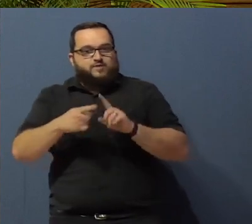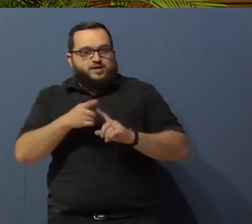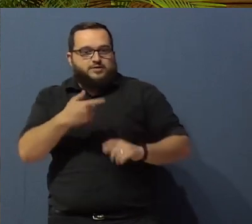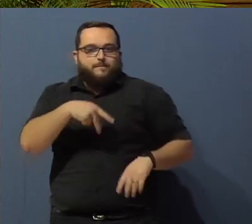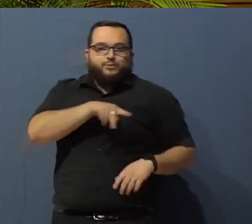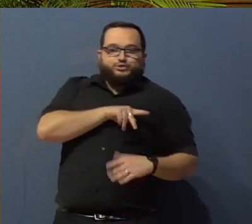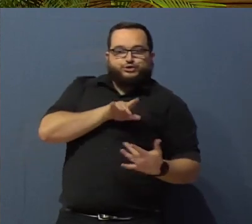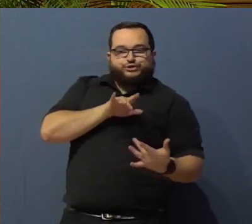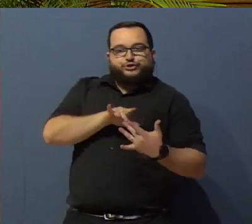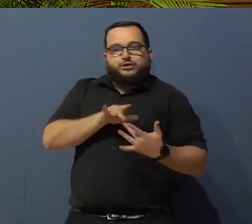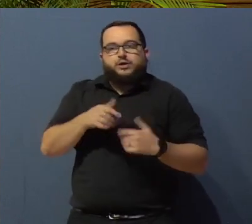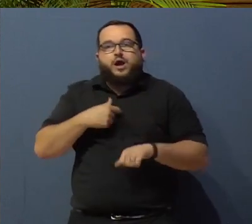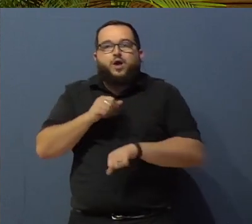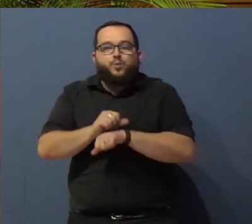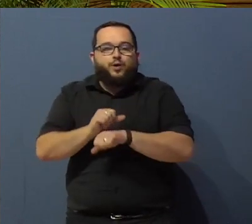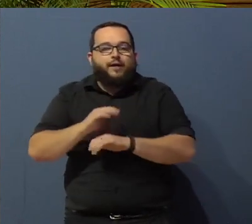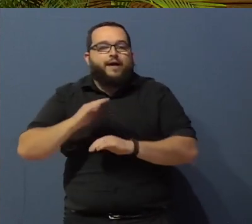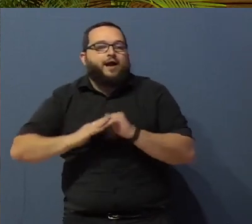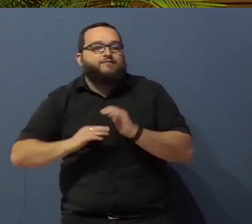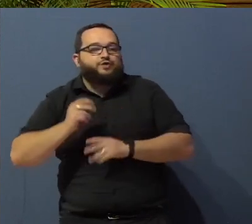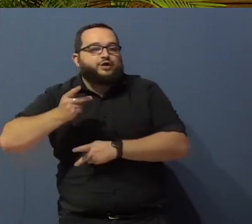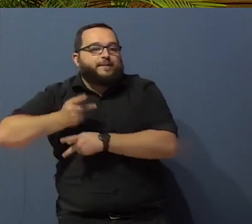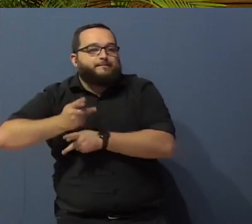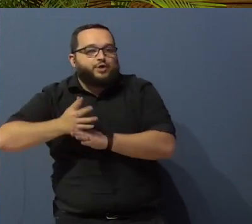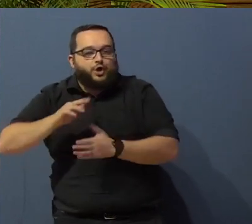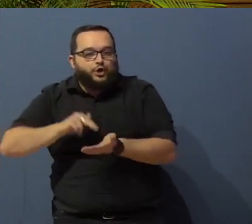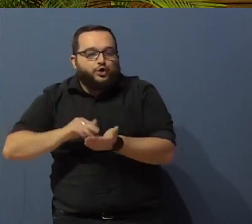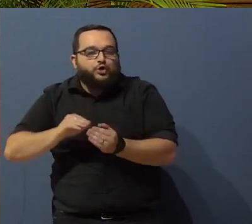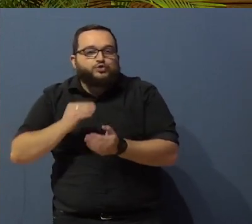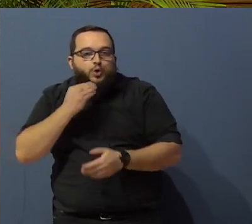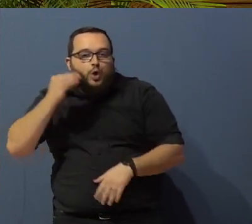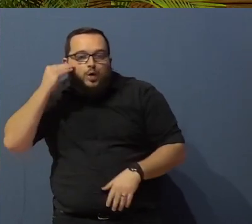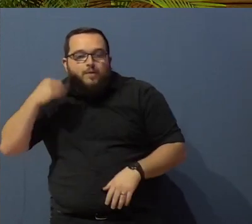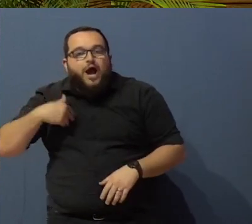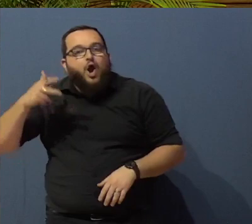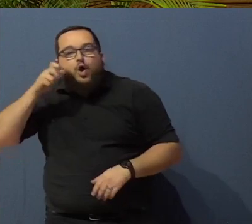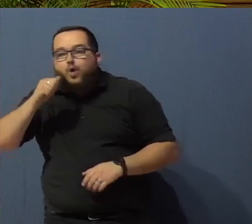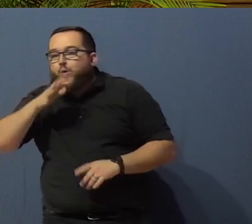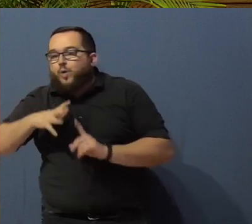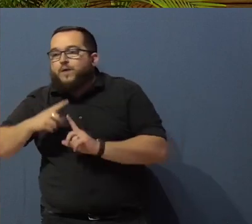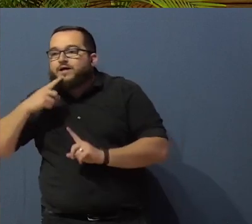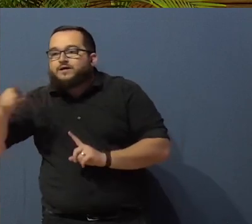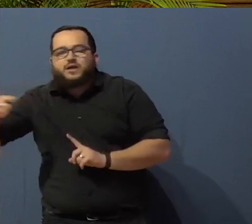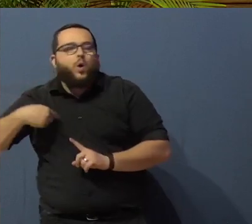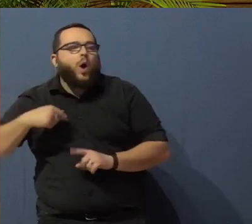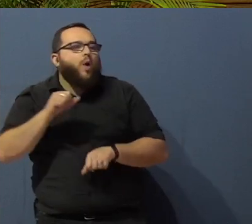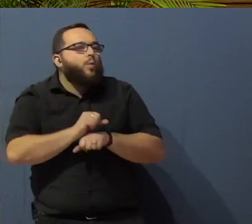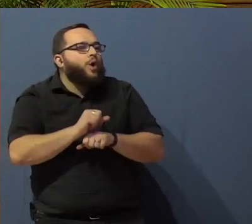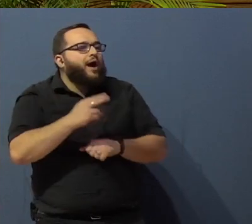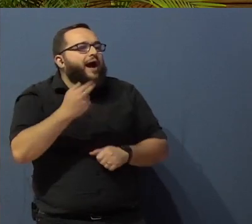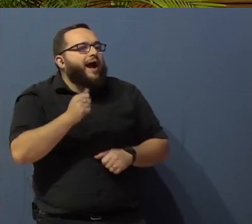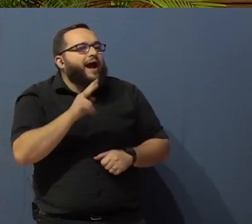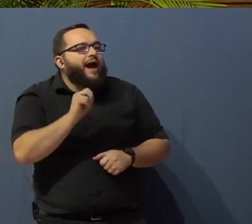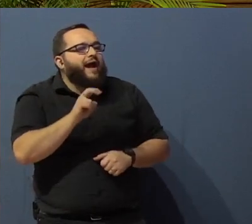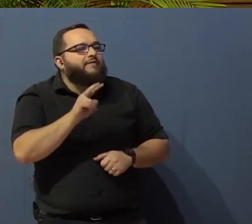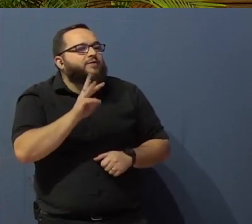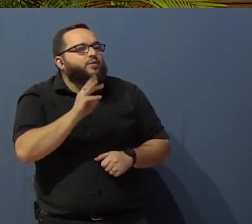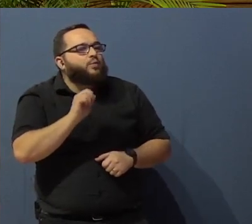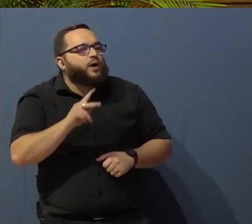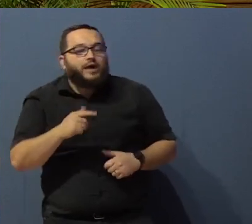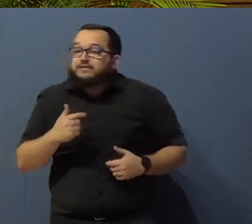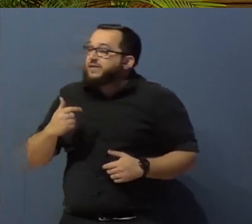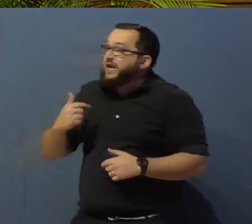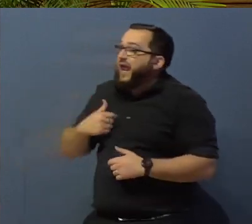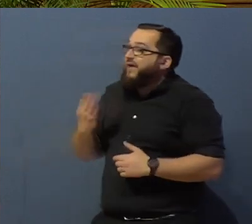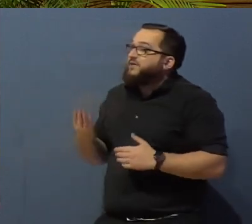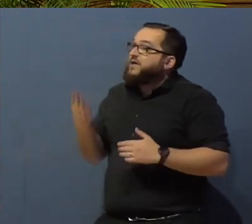at Comfort Keeper in a nursing home, I overheard a lady say, I work at Havenwick Hospital. And I said to her, I've turned my